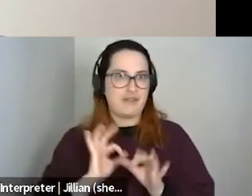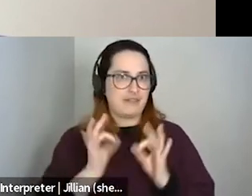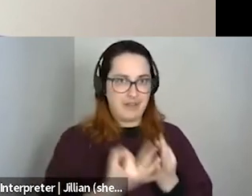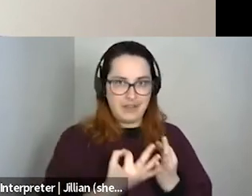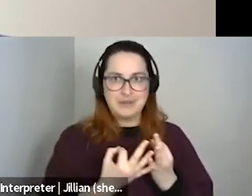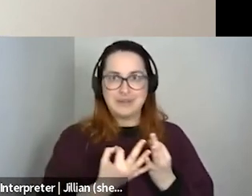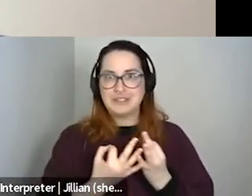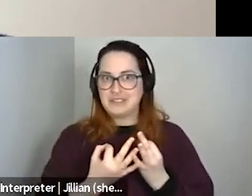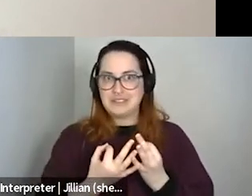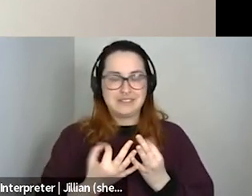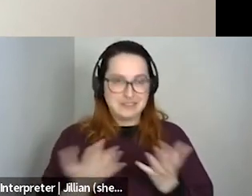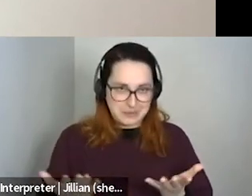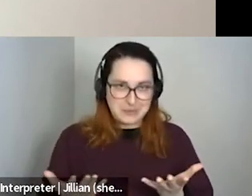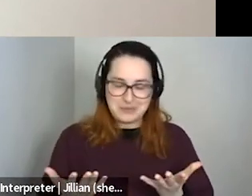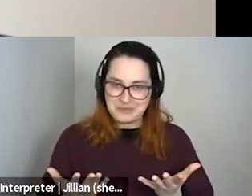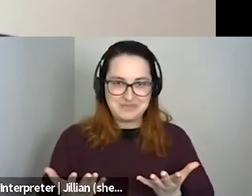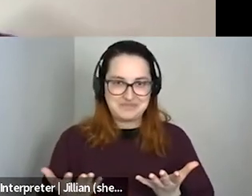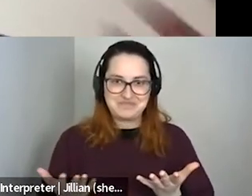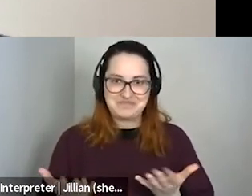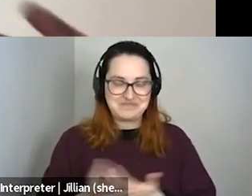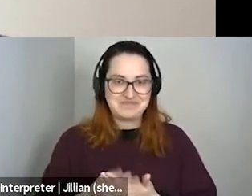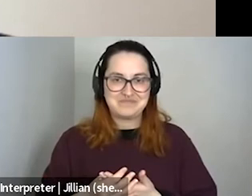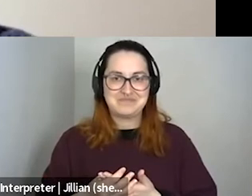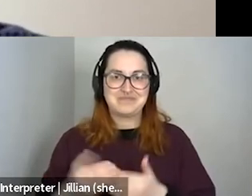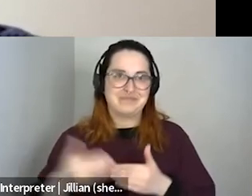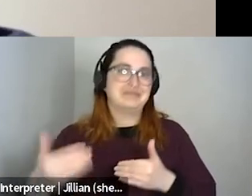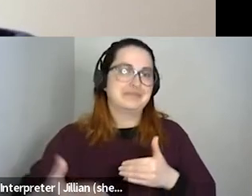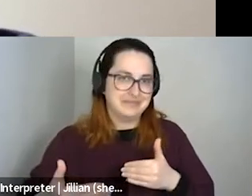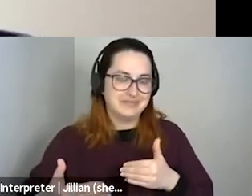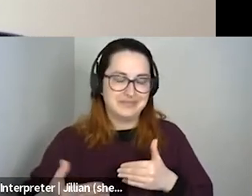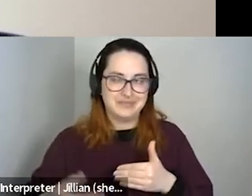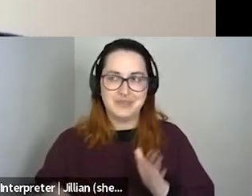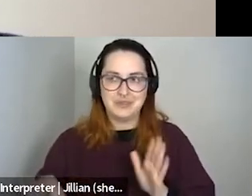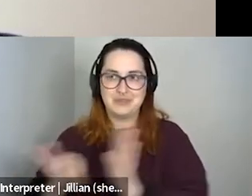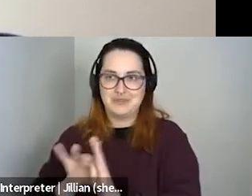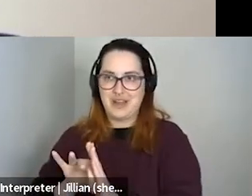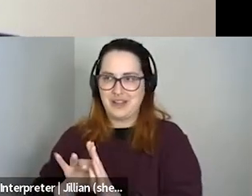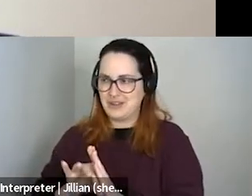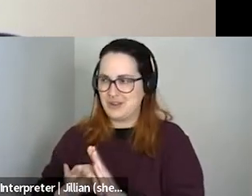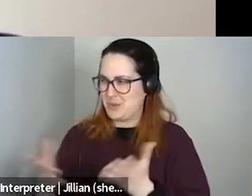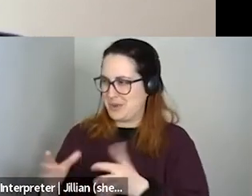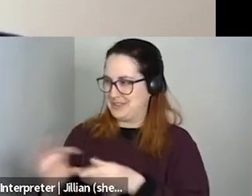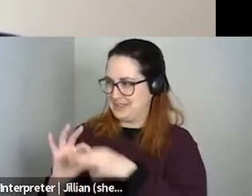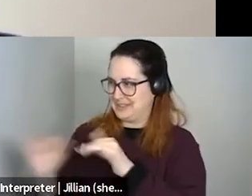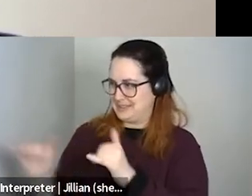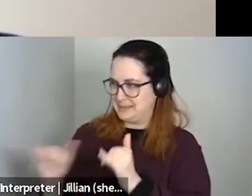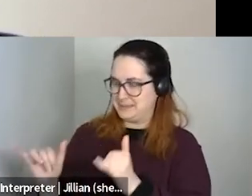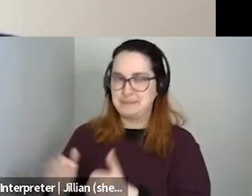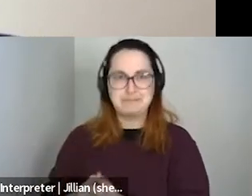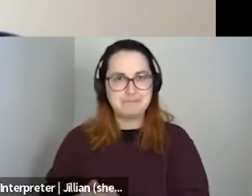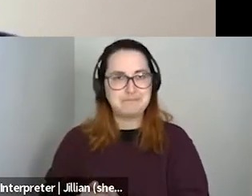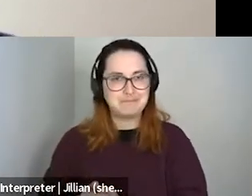like related to me. And, you know, then you kind of find your common stuff that you're struggling with. Um,